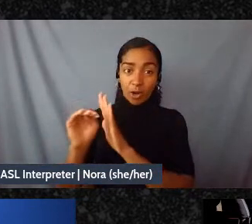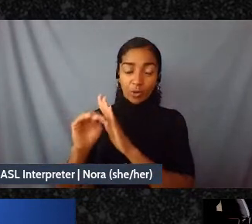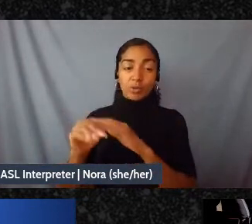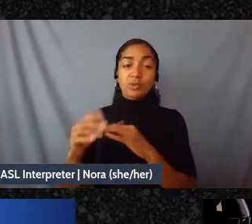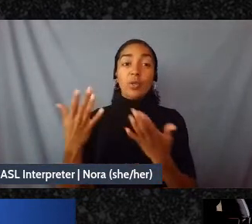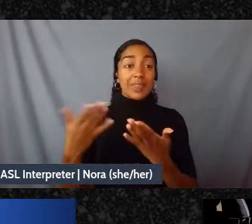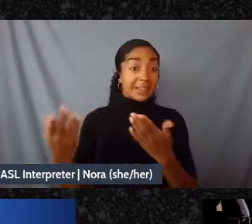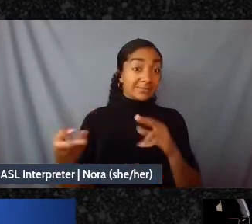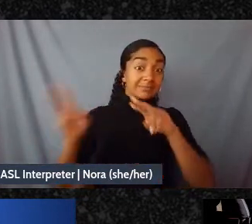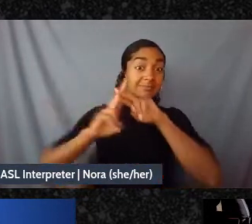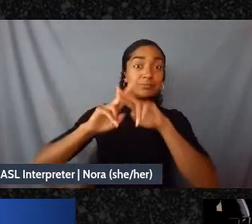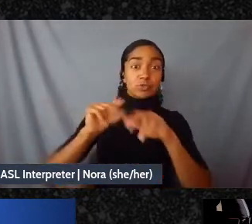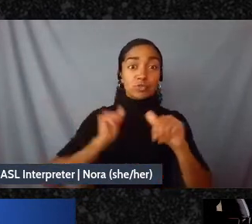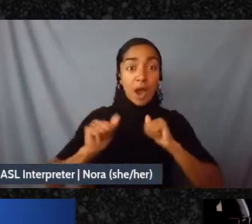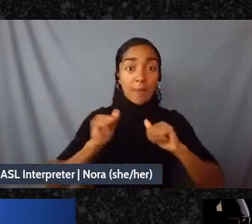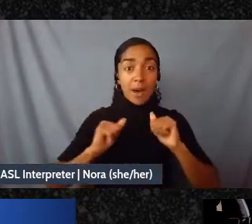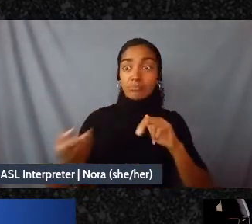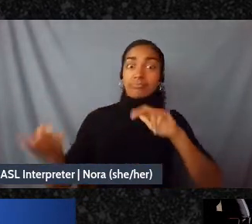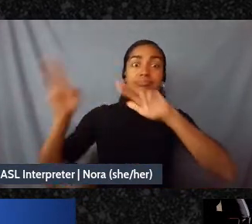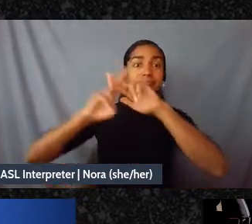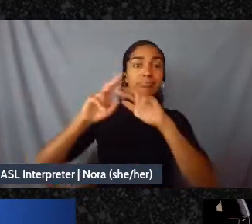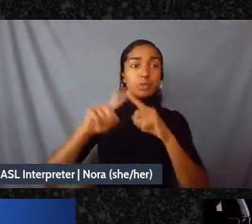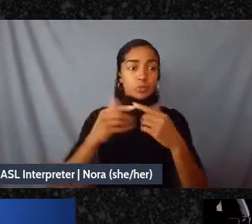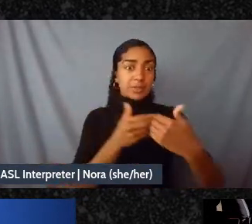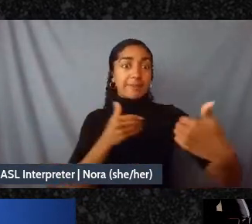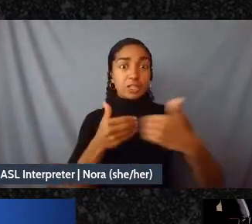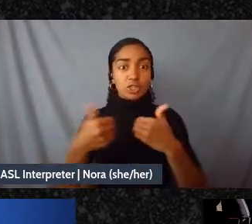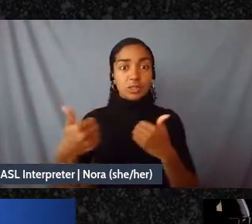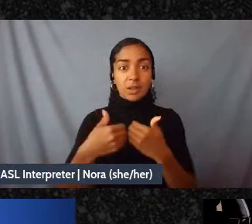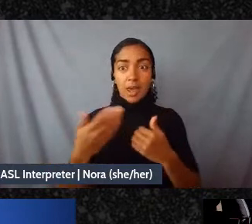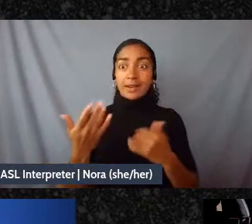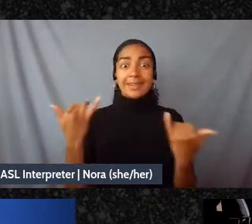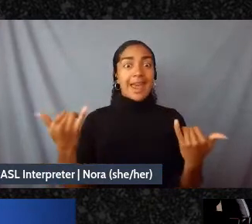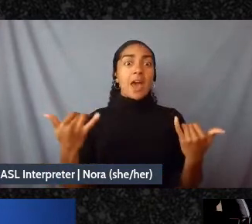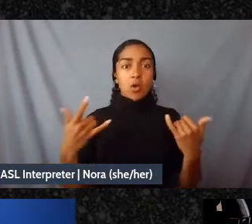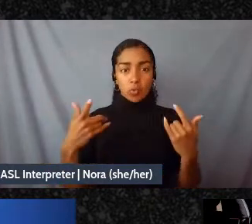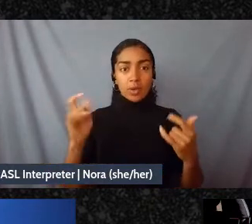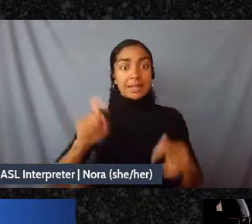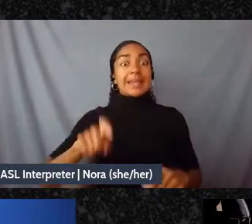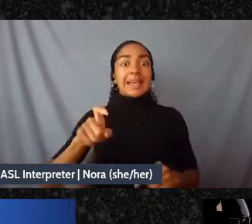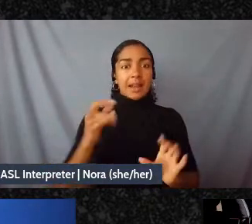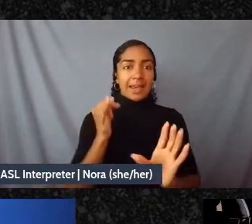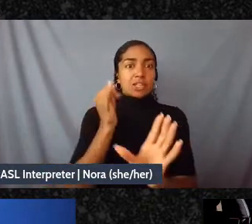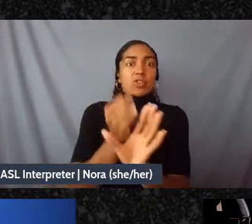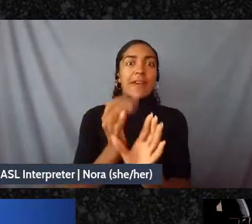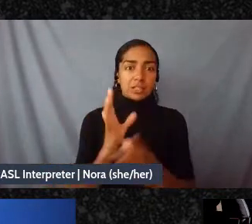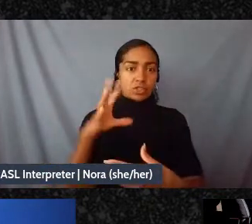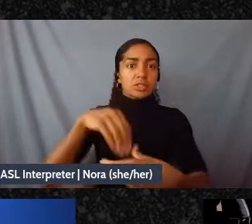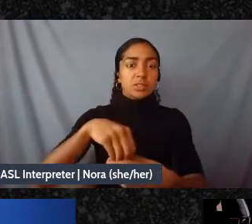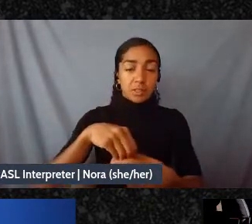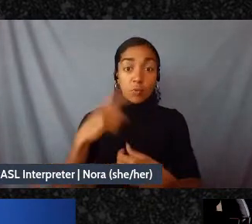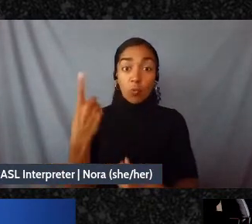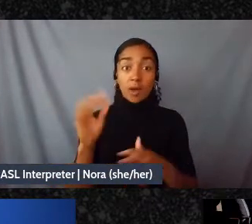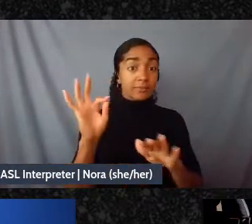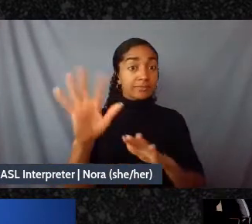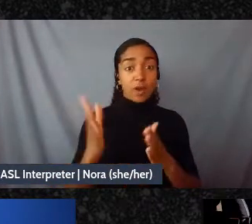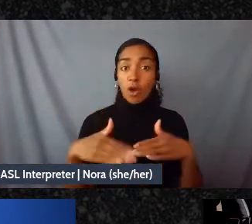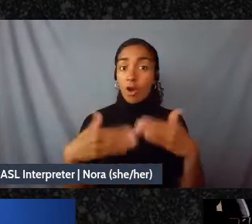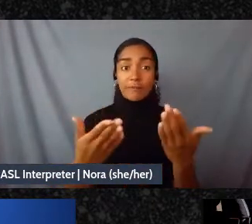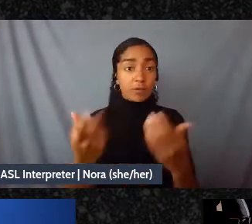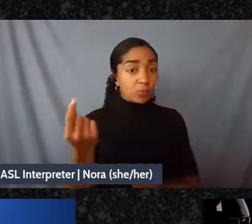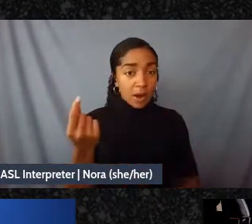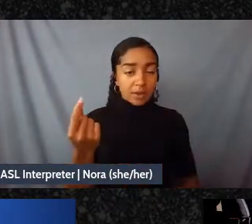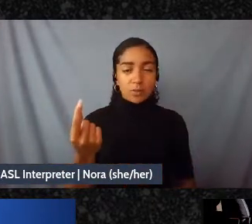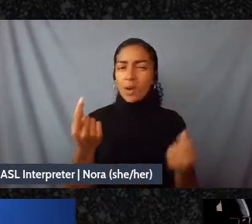drama, things escalate to division and escalate to needing some kind of intervention and one of our offers is what would happen if